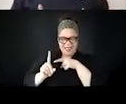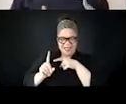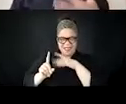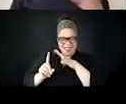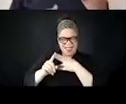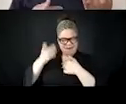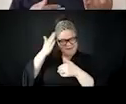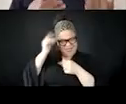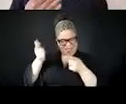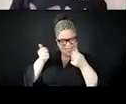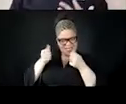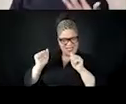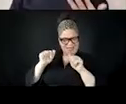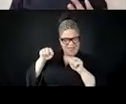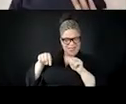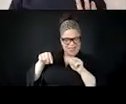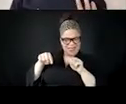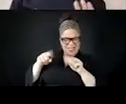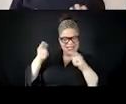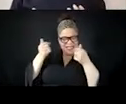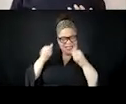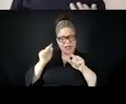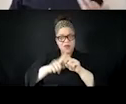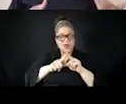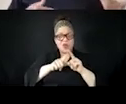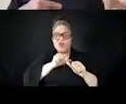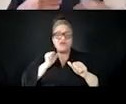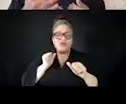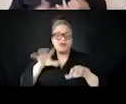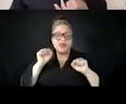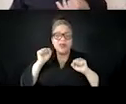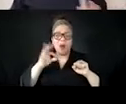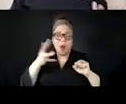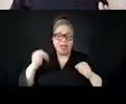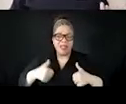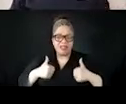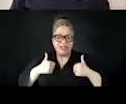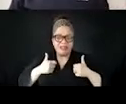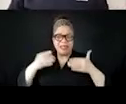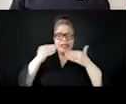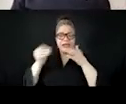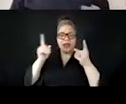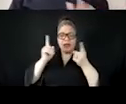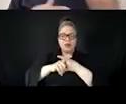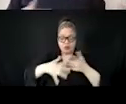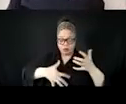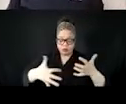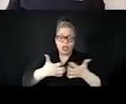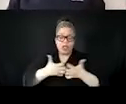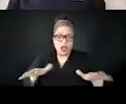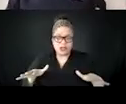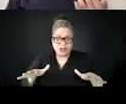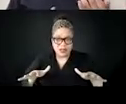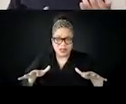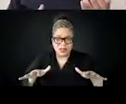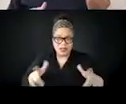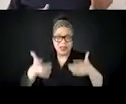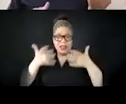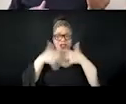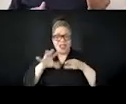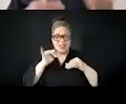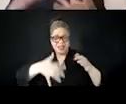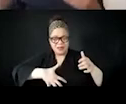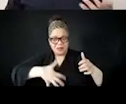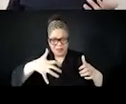of her pregnancy, she would continue to attempt to take her own life until she was eventually successful. And like I said, like